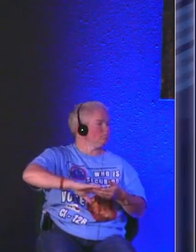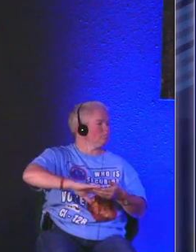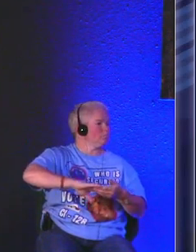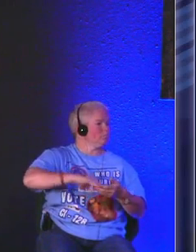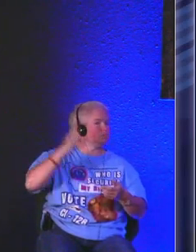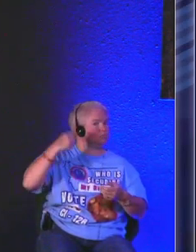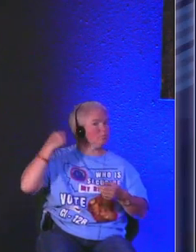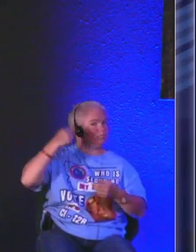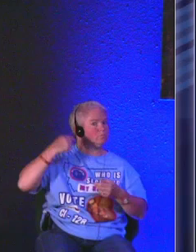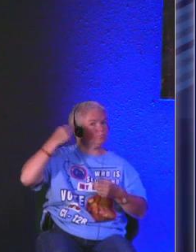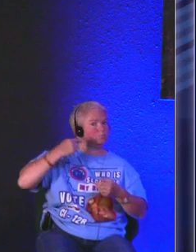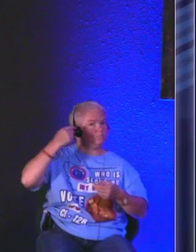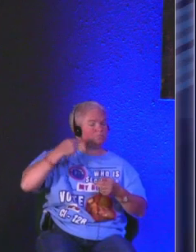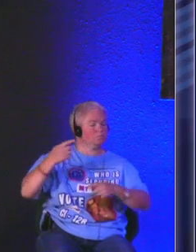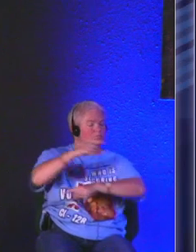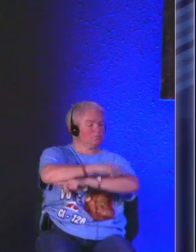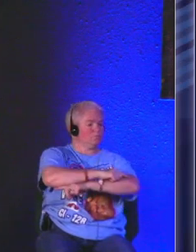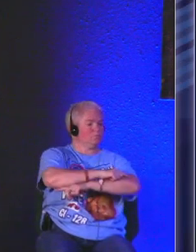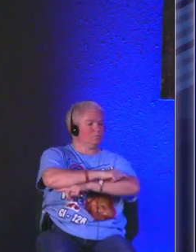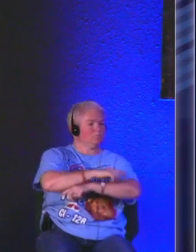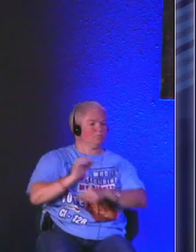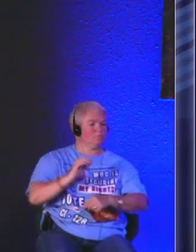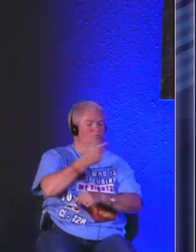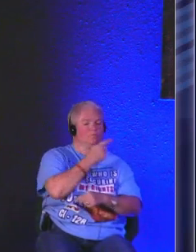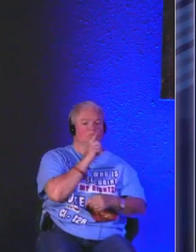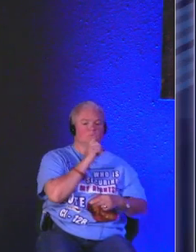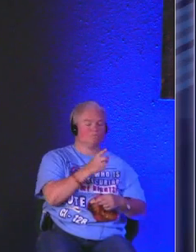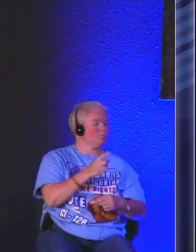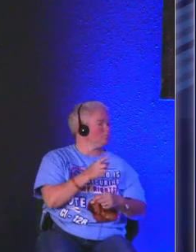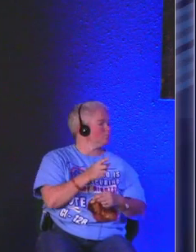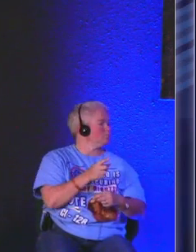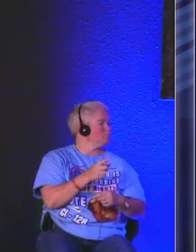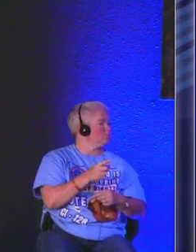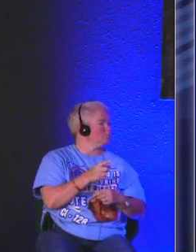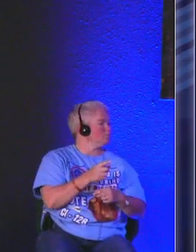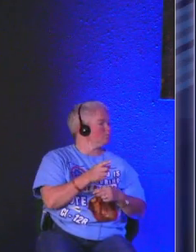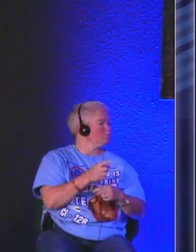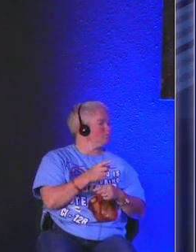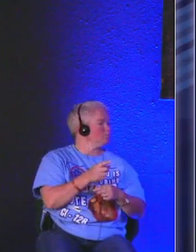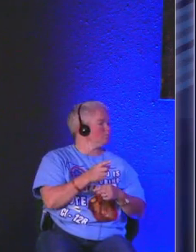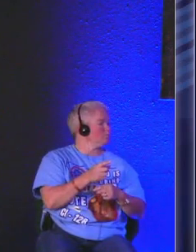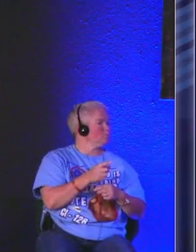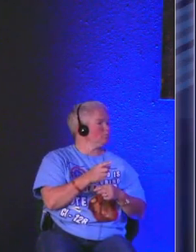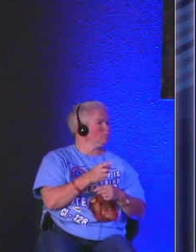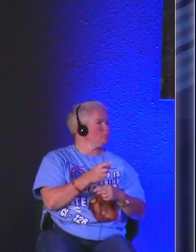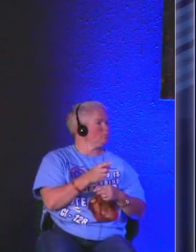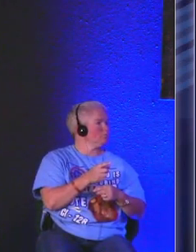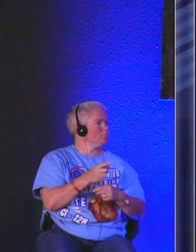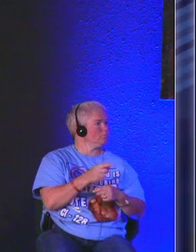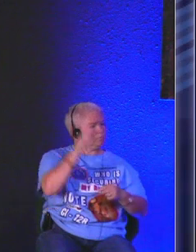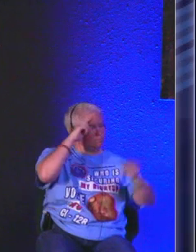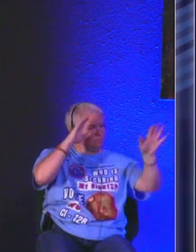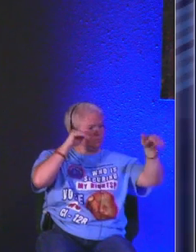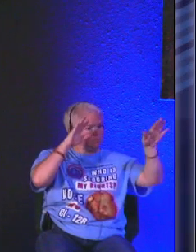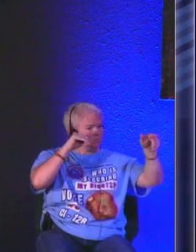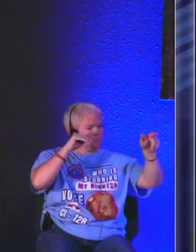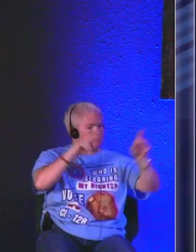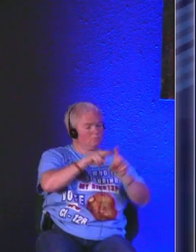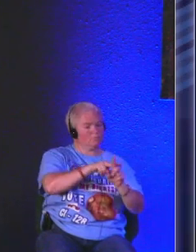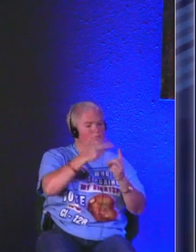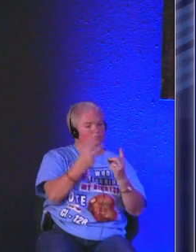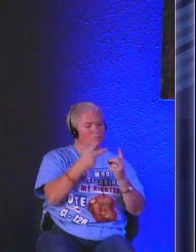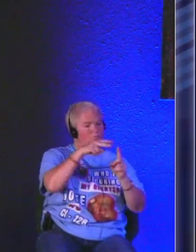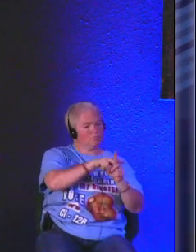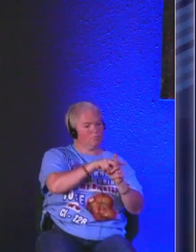we're living in crazy day times we really are and we always like to have a perspective of hope right